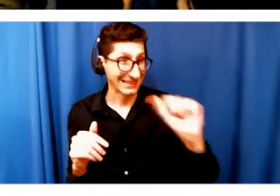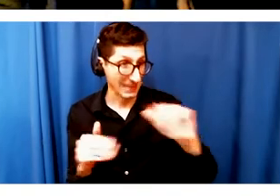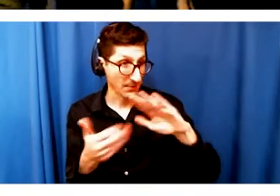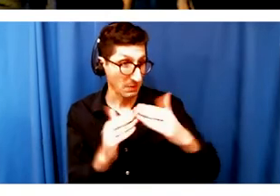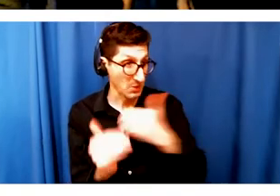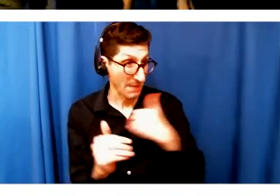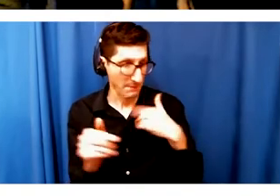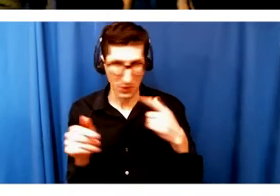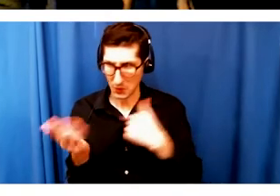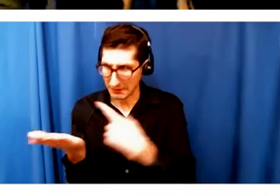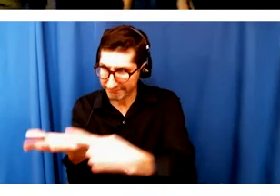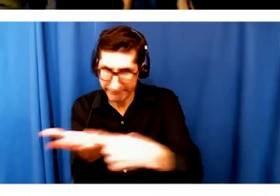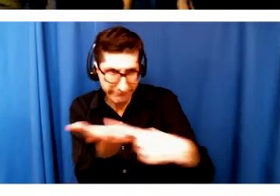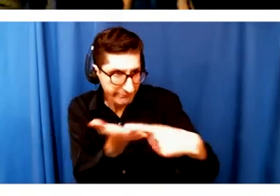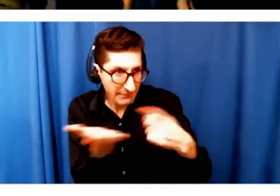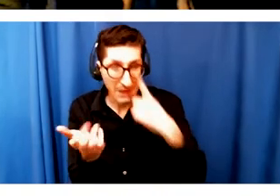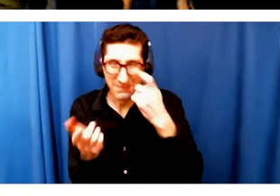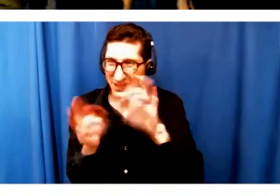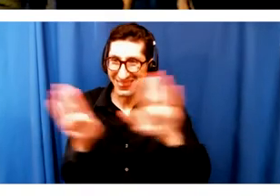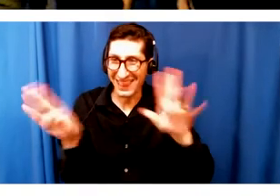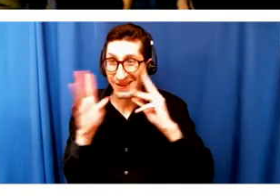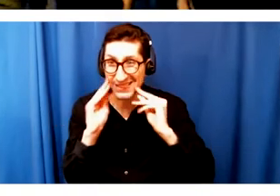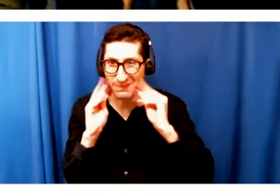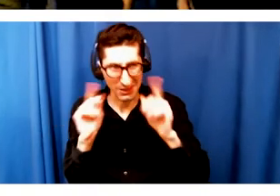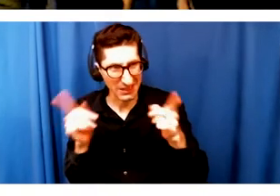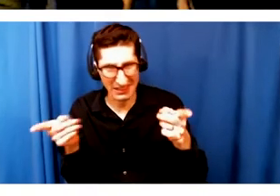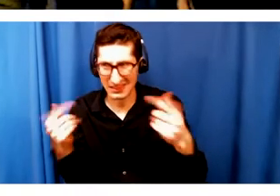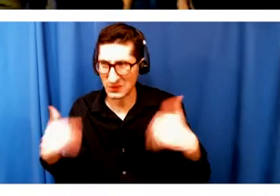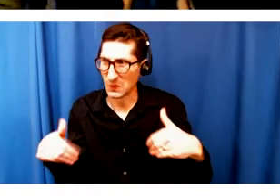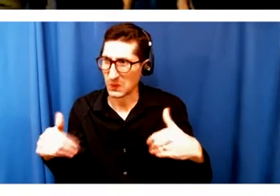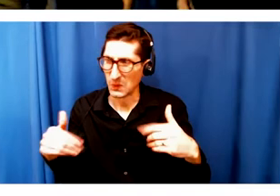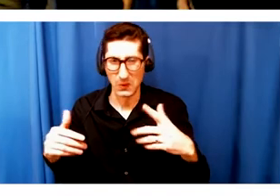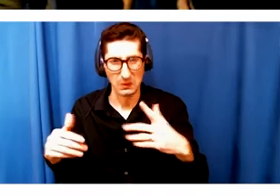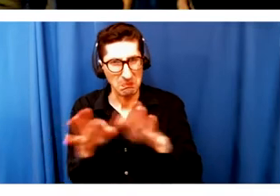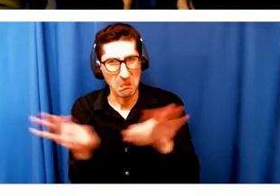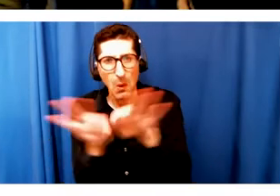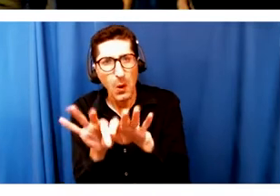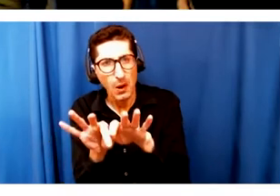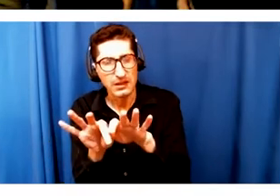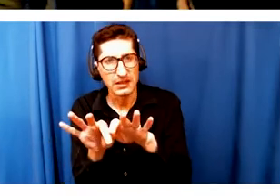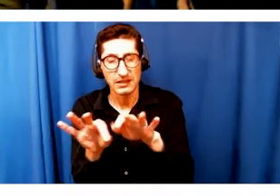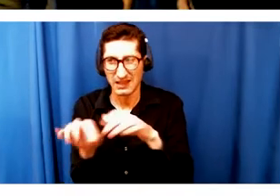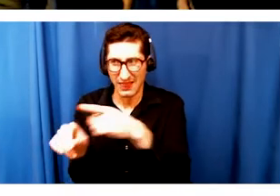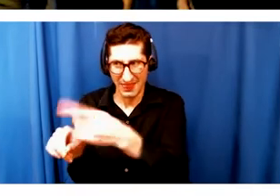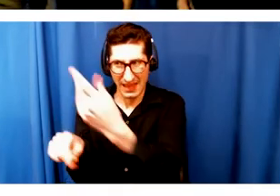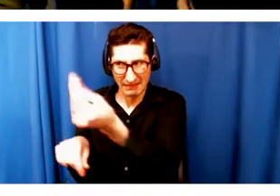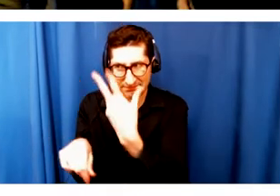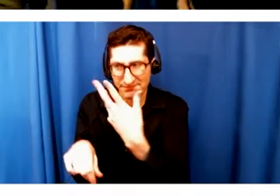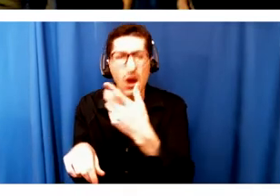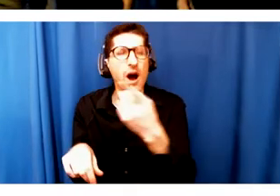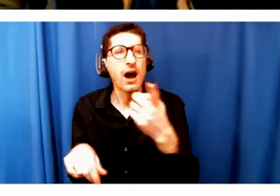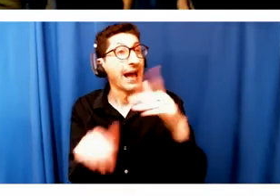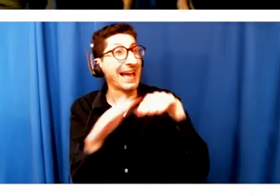really shed a lot of insight into what is lacking in an accessible experience and how do we really,